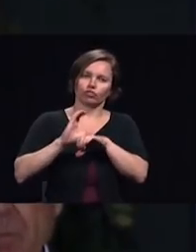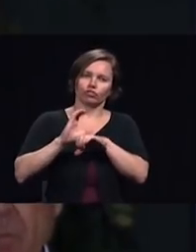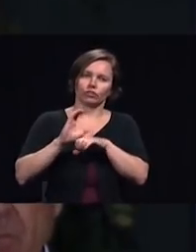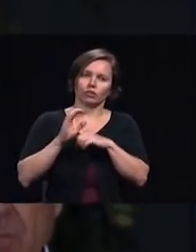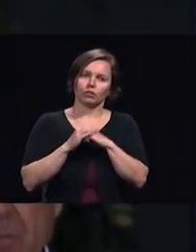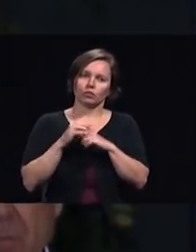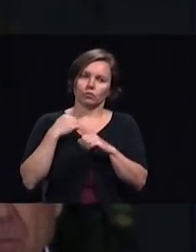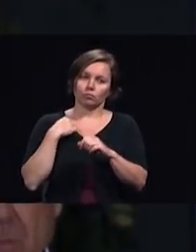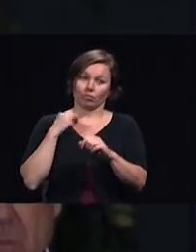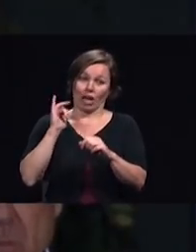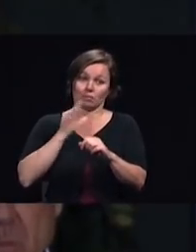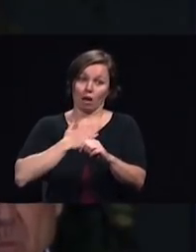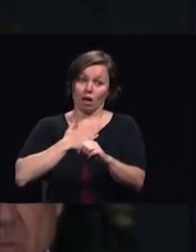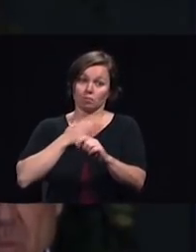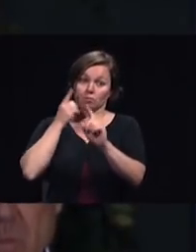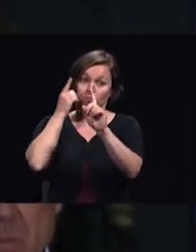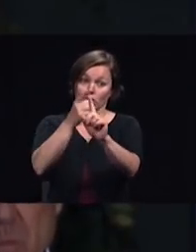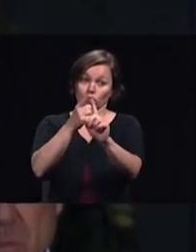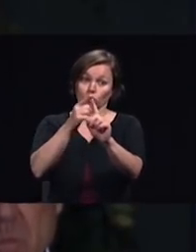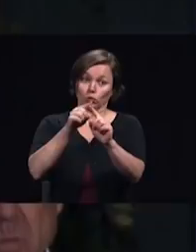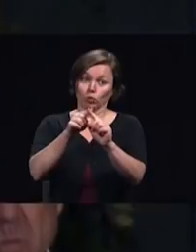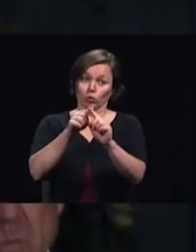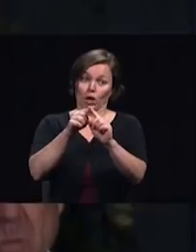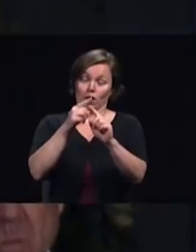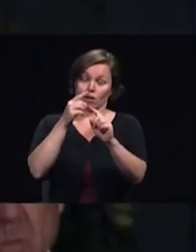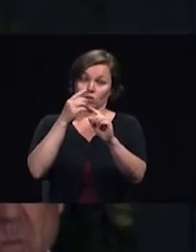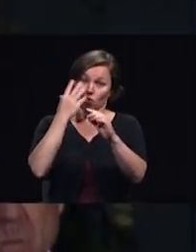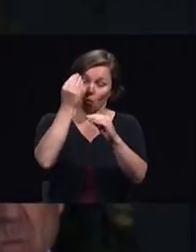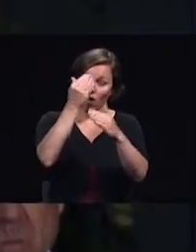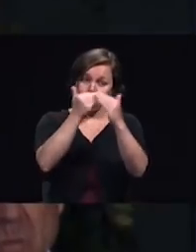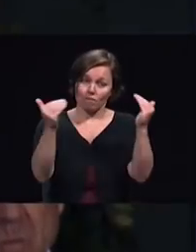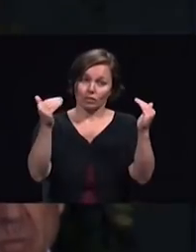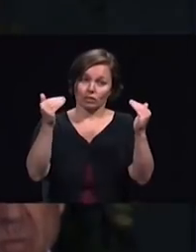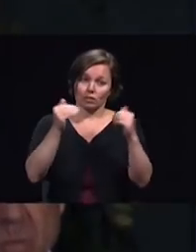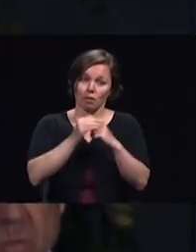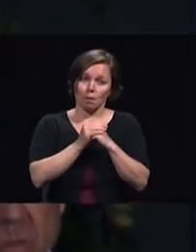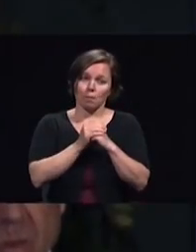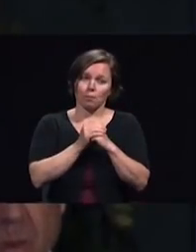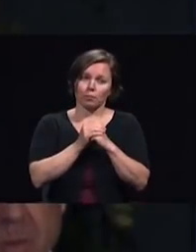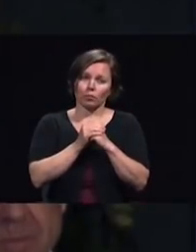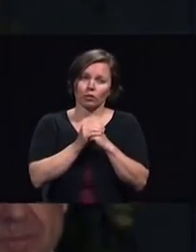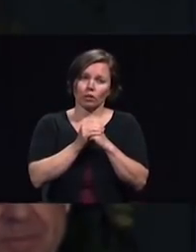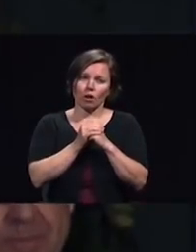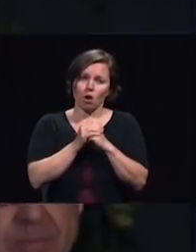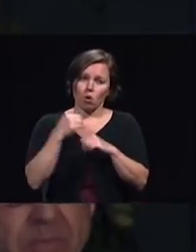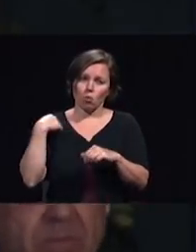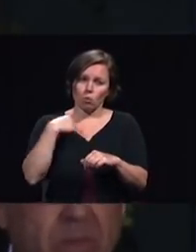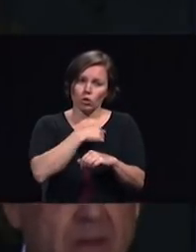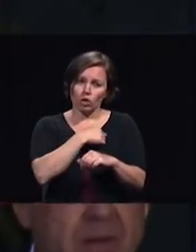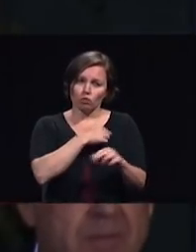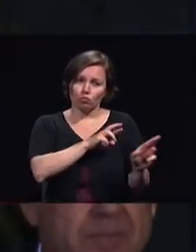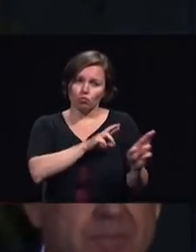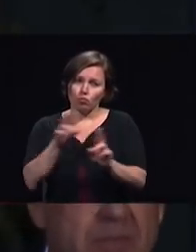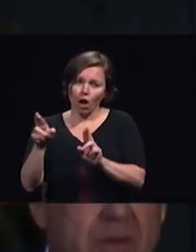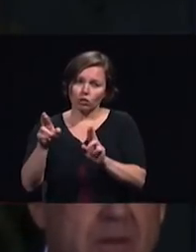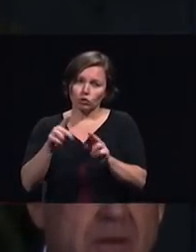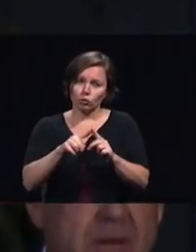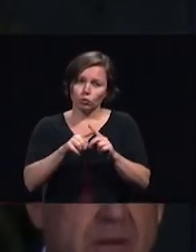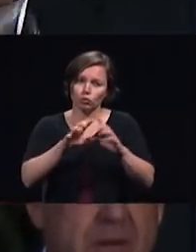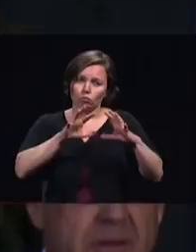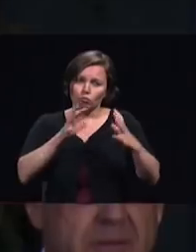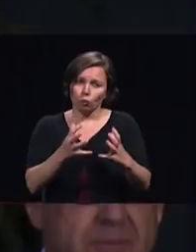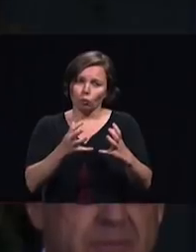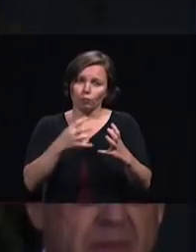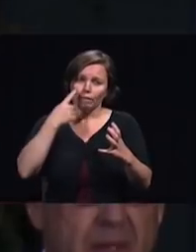entrusted to us by heaven are we personally and therefore corporately ready for the extraordinary Holy